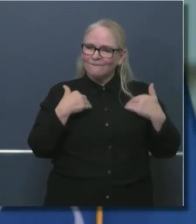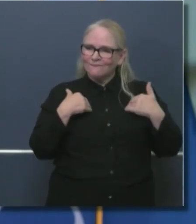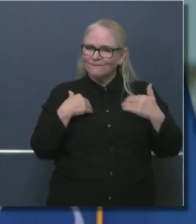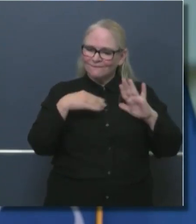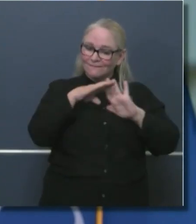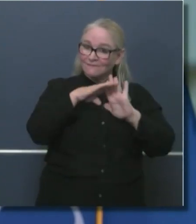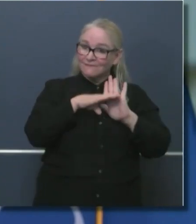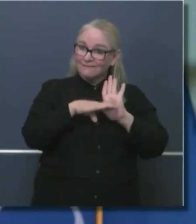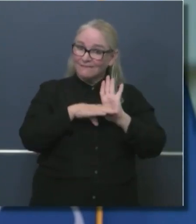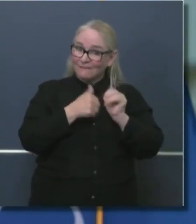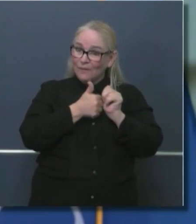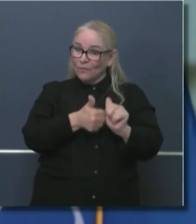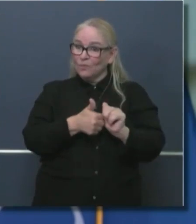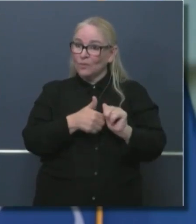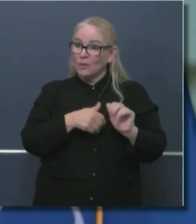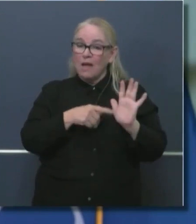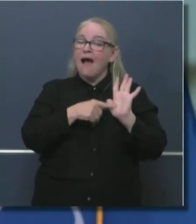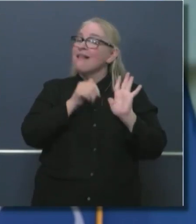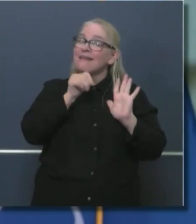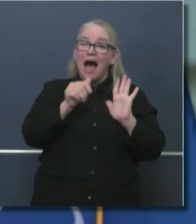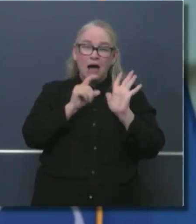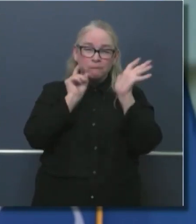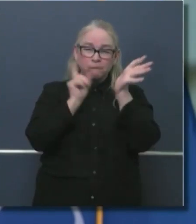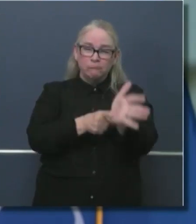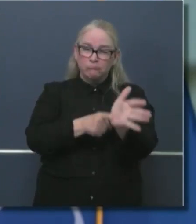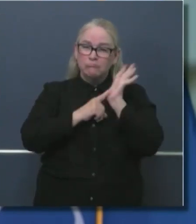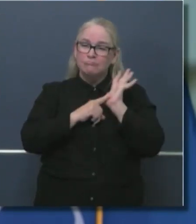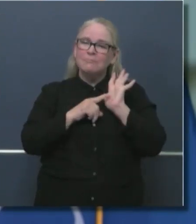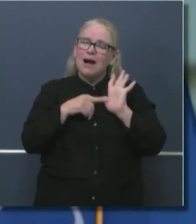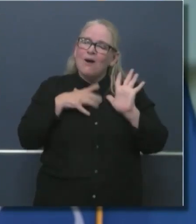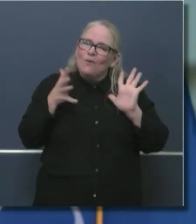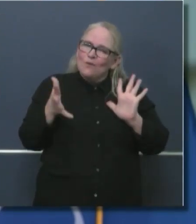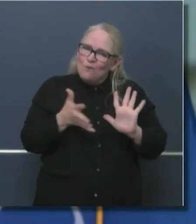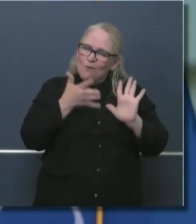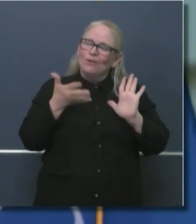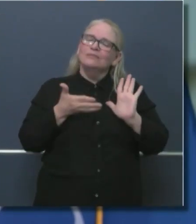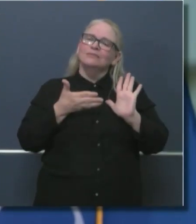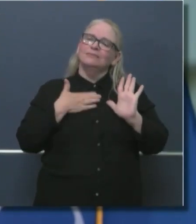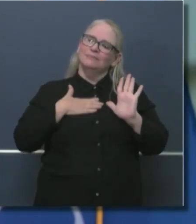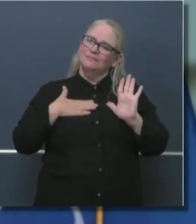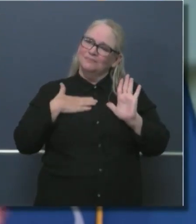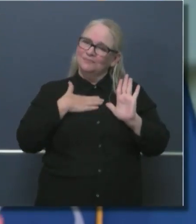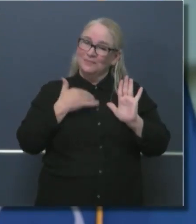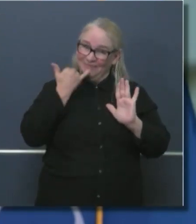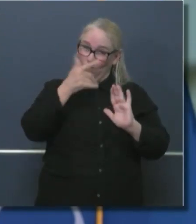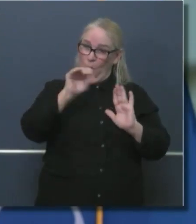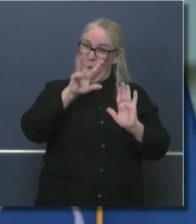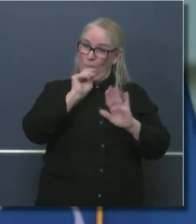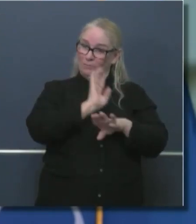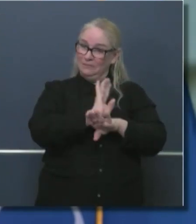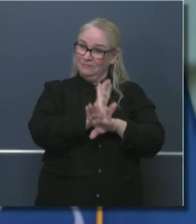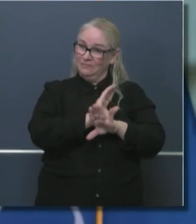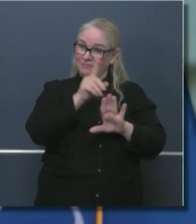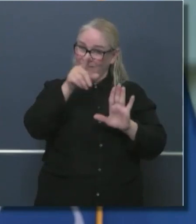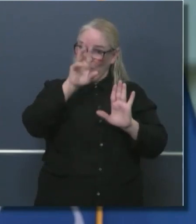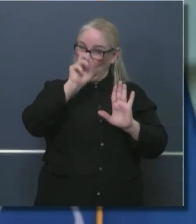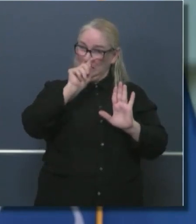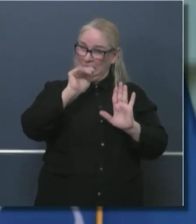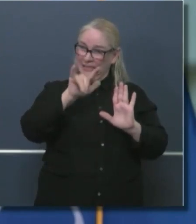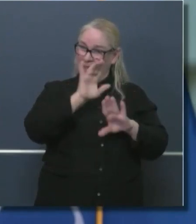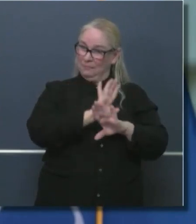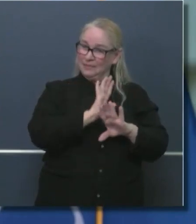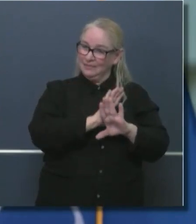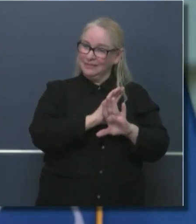establishments, particularly customer-facing establishments with retailer. In particular, put checklists up so people know